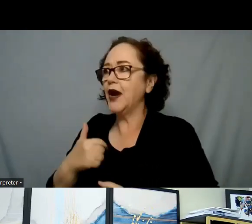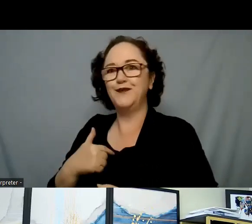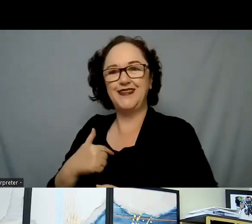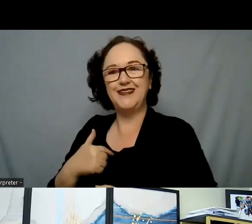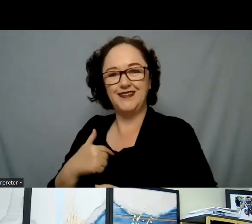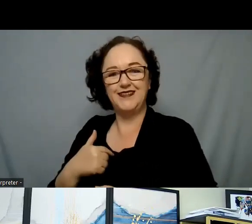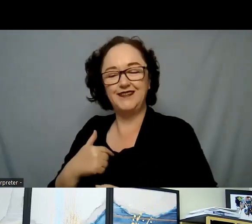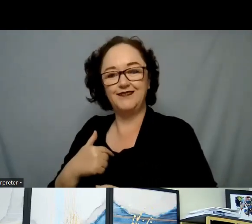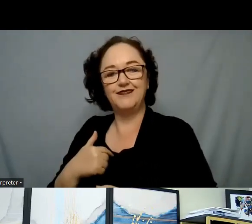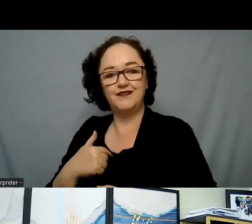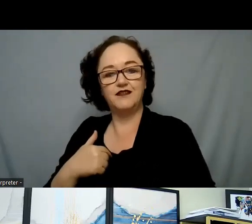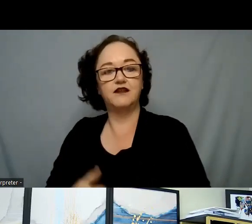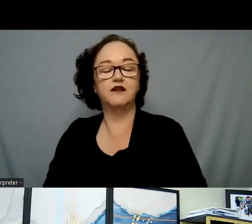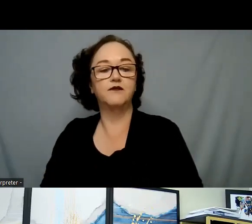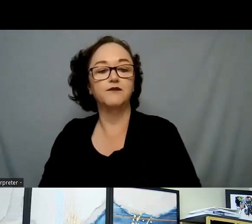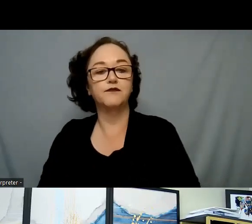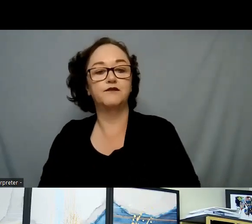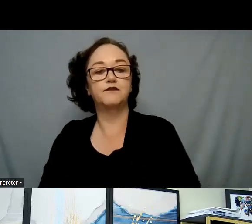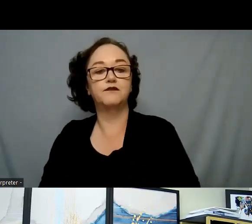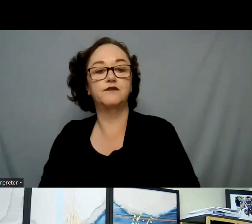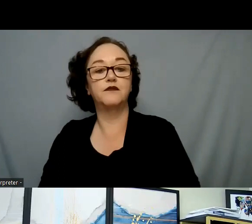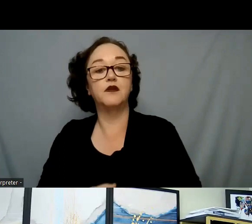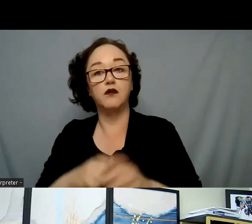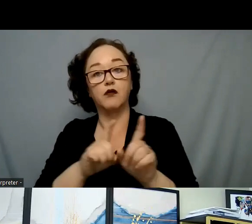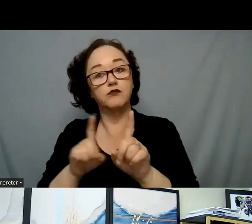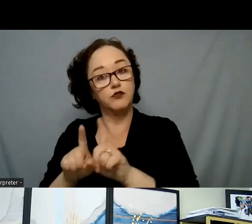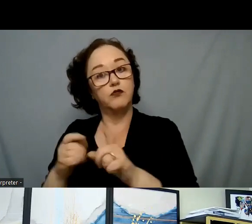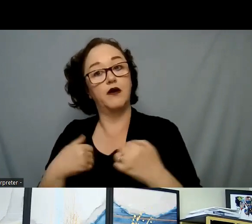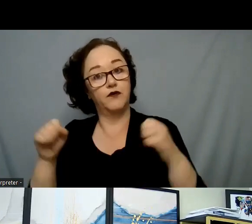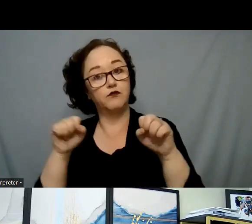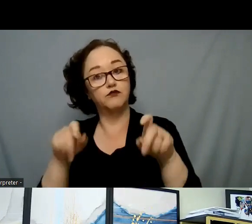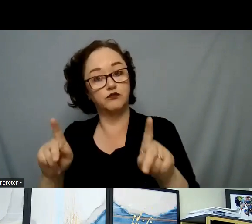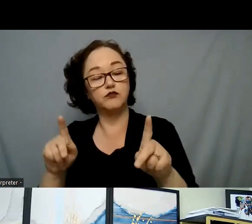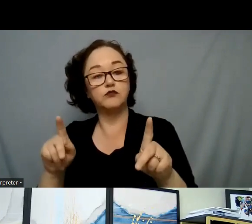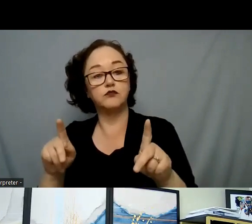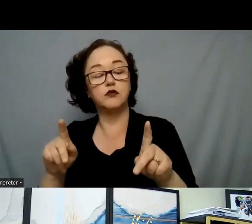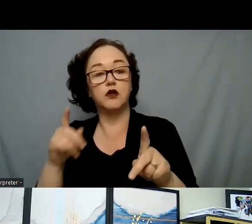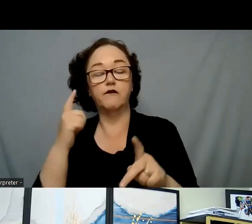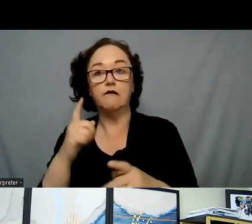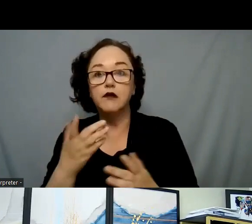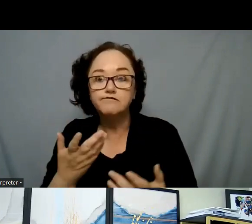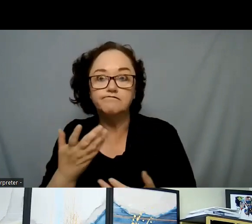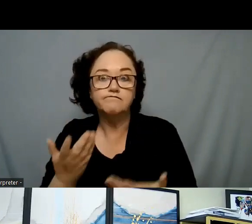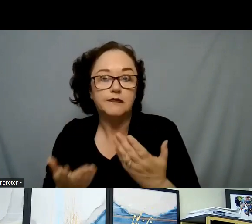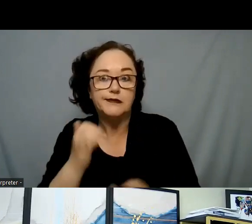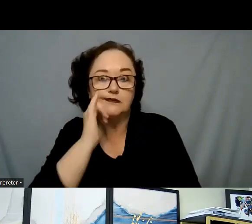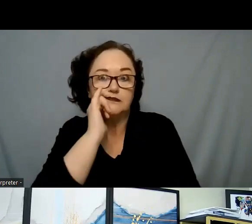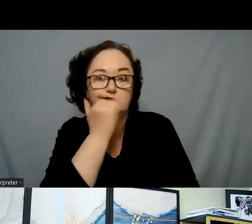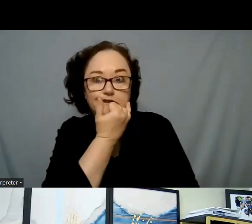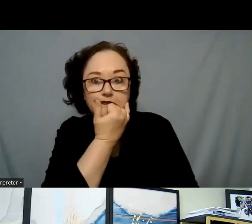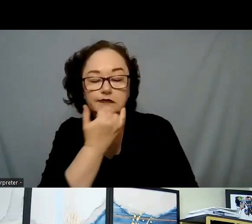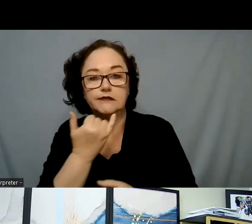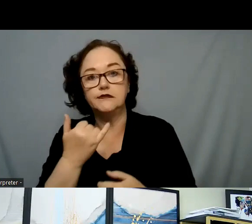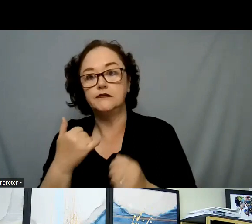in this space. Also, there's opportunities for misdiagnosis, overdiagnosis,